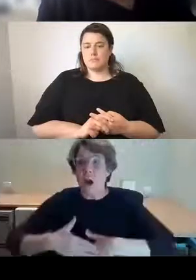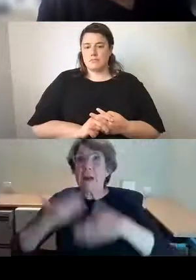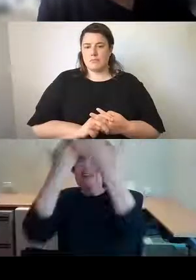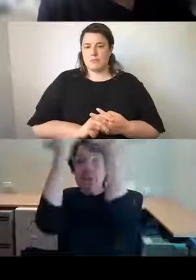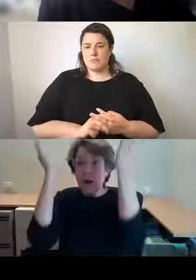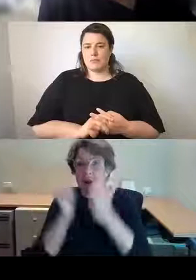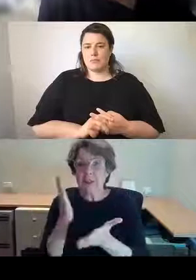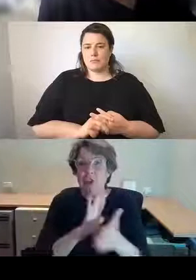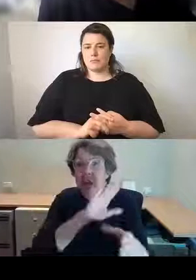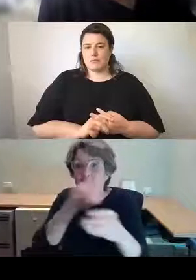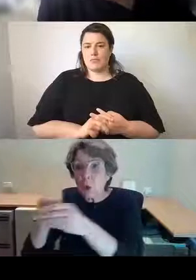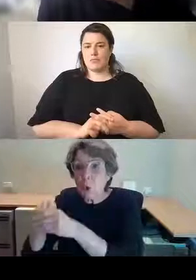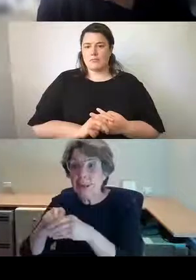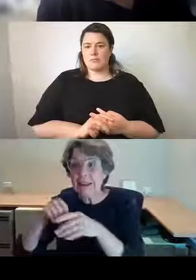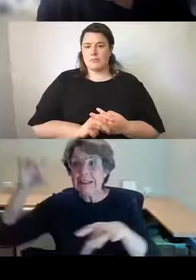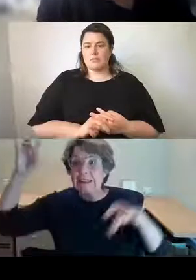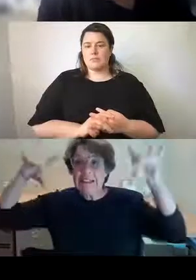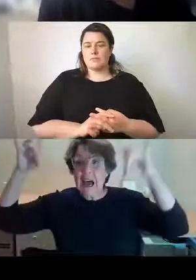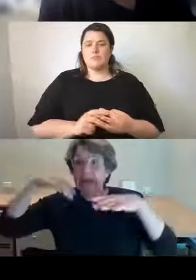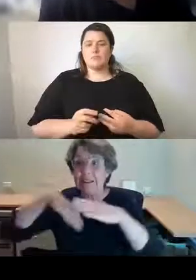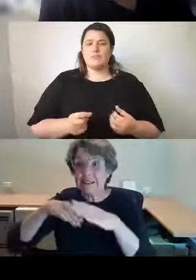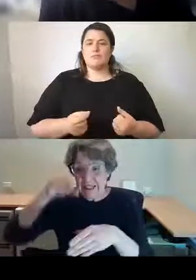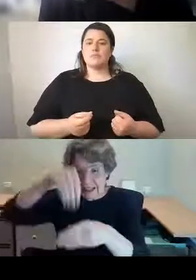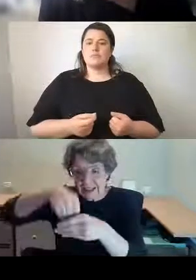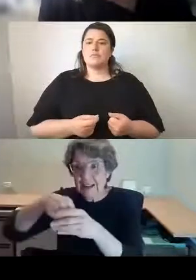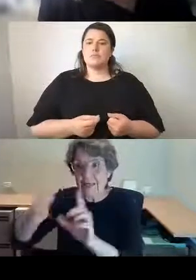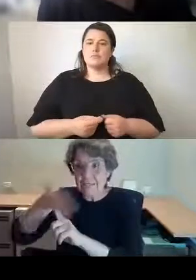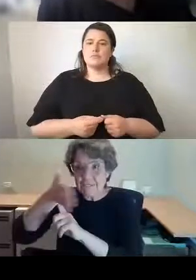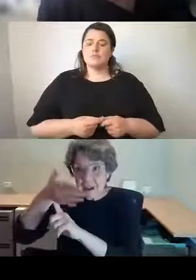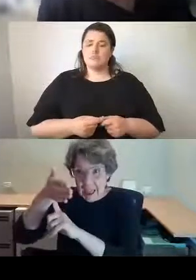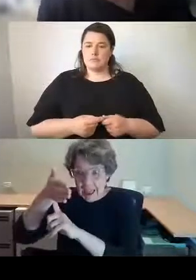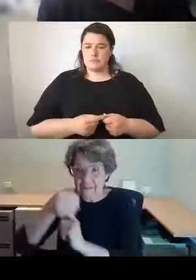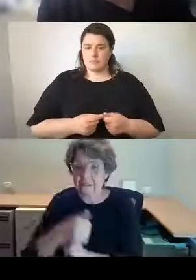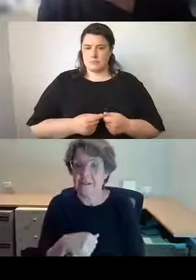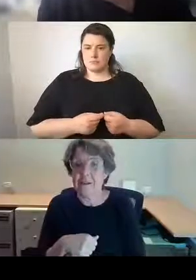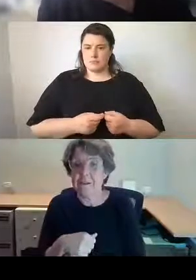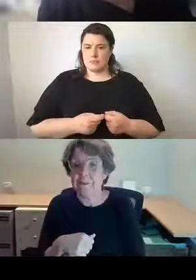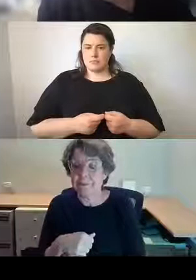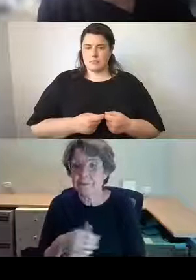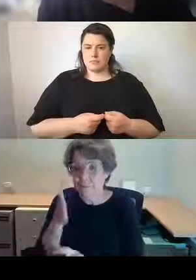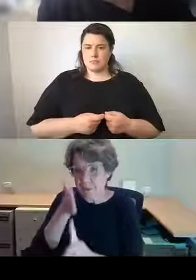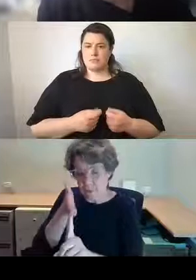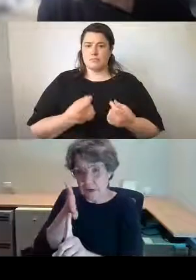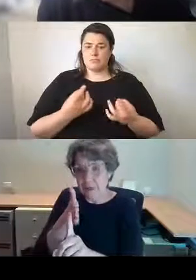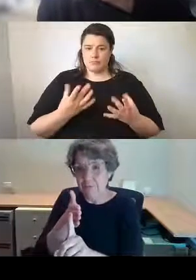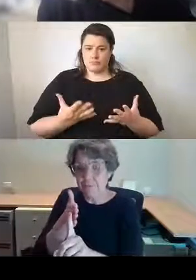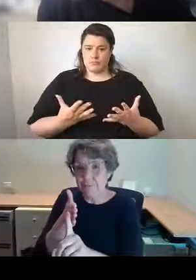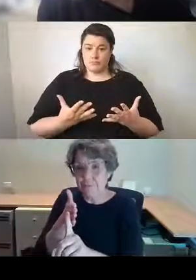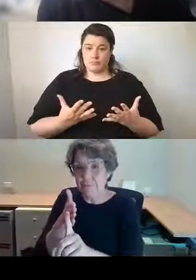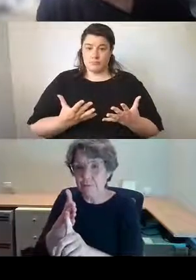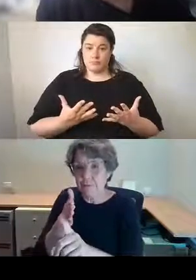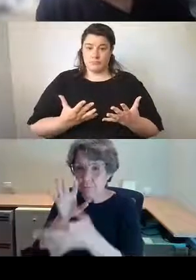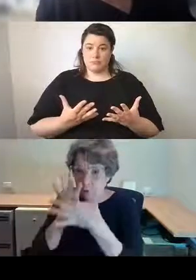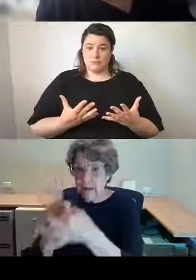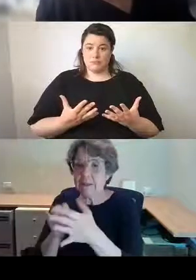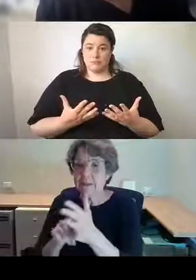stars in the flag as a sort of a reference to the stars of